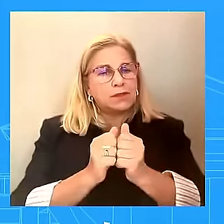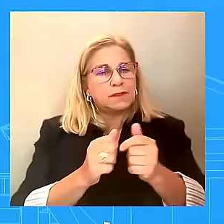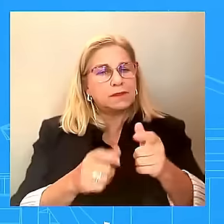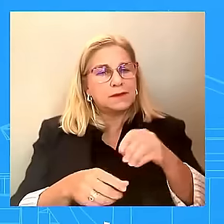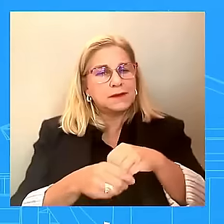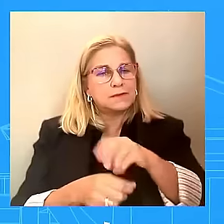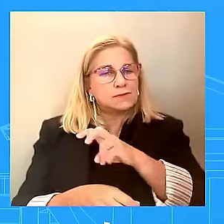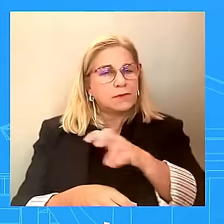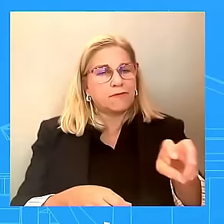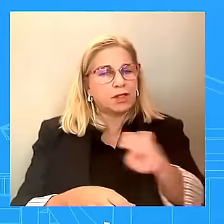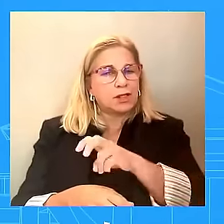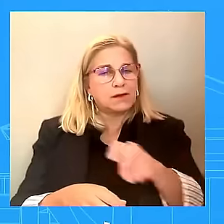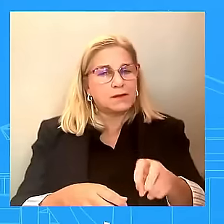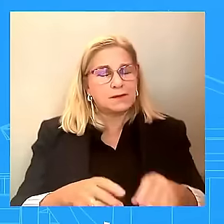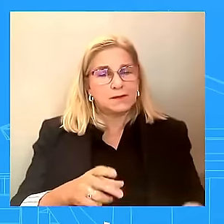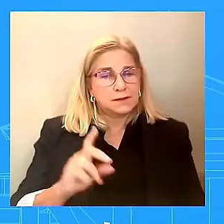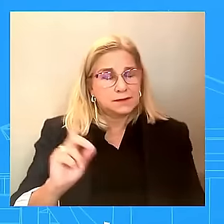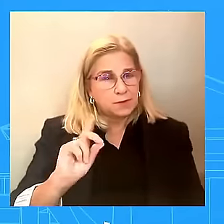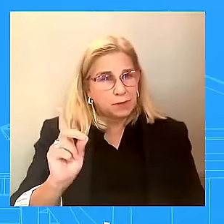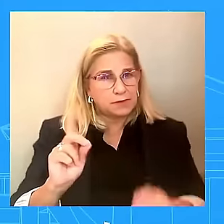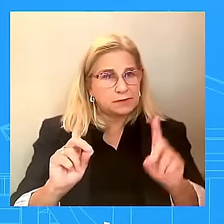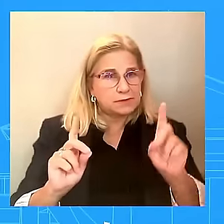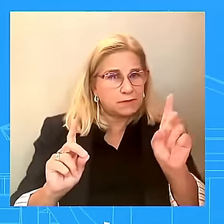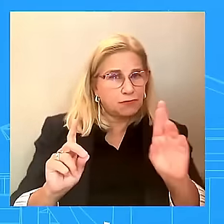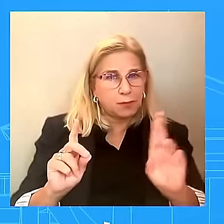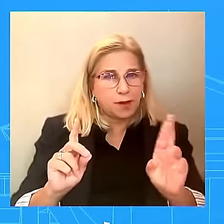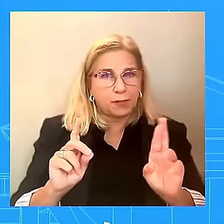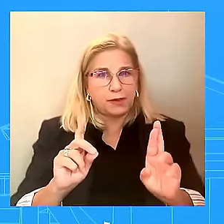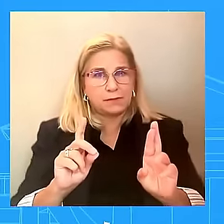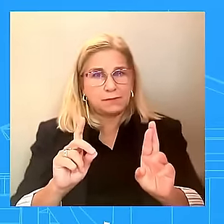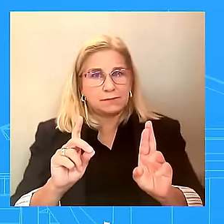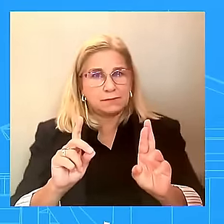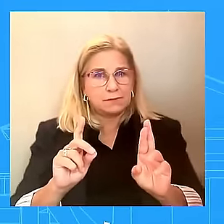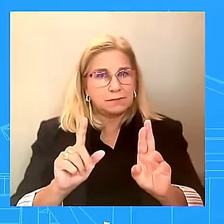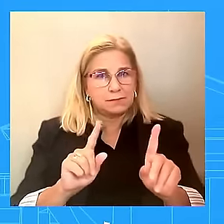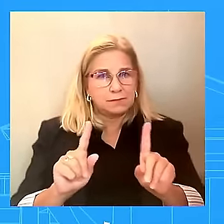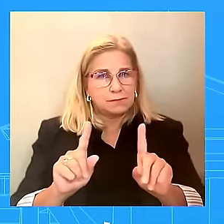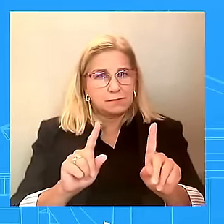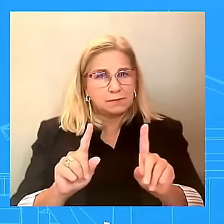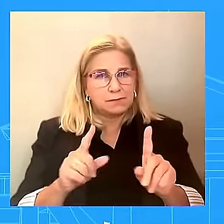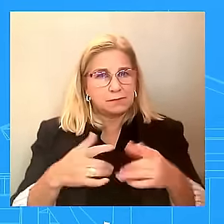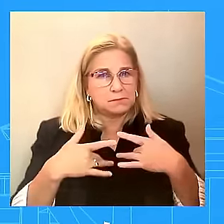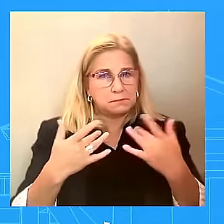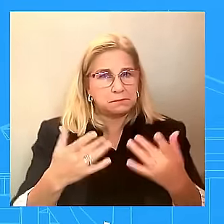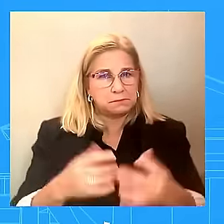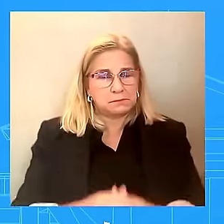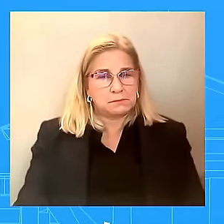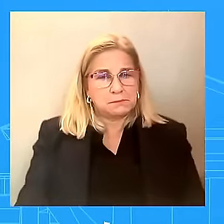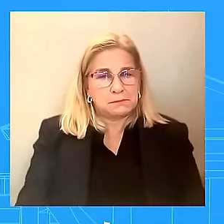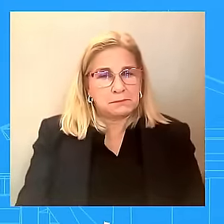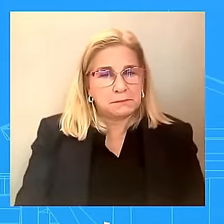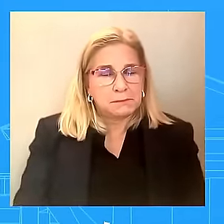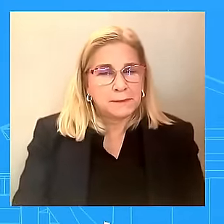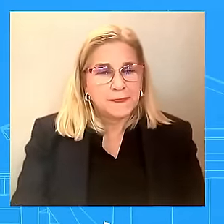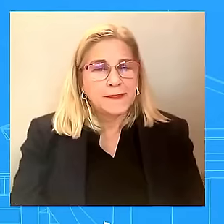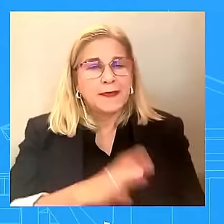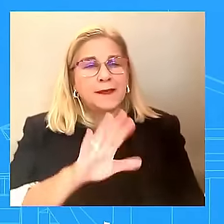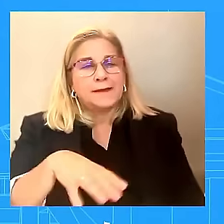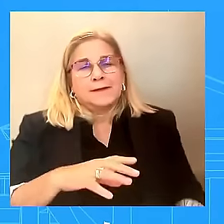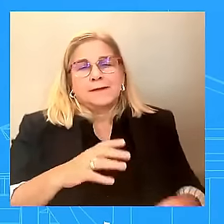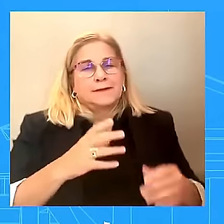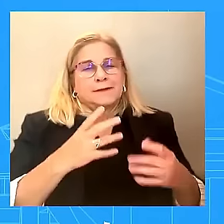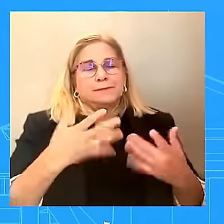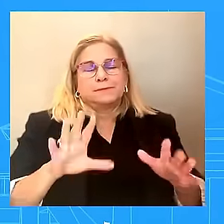So let me just lay this down because I know that there's been a lot of talk about this. So the Ukrainians asked to visit the facility,